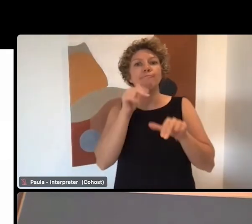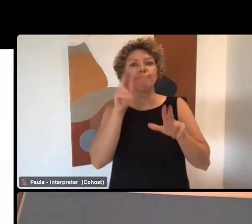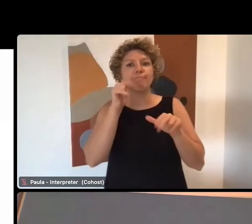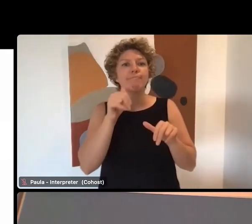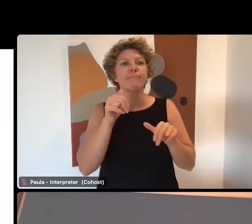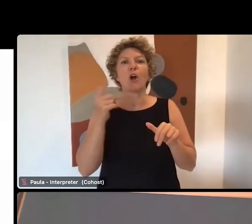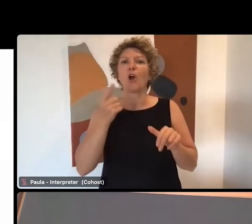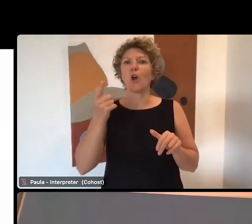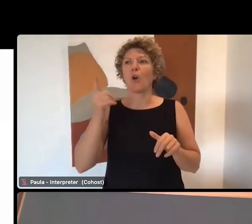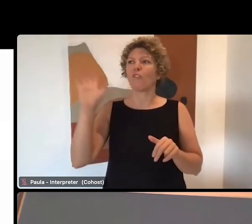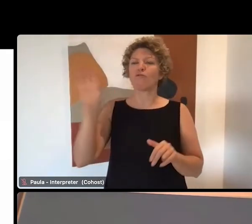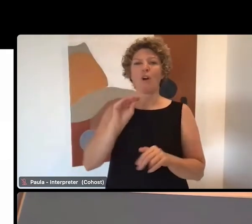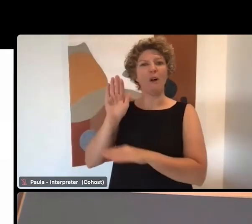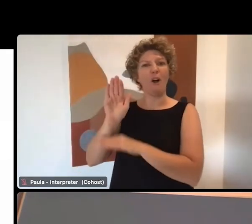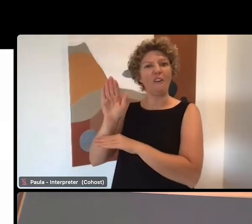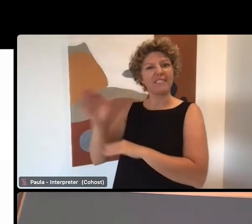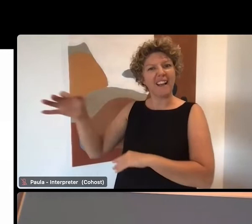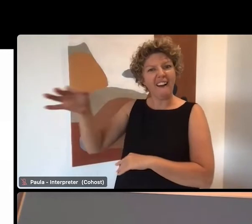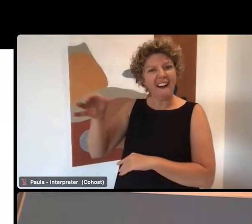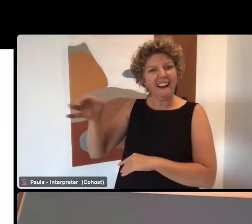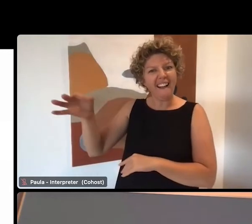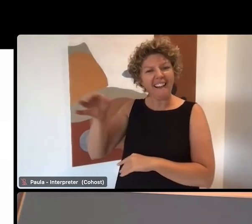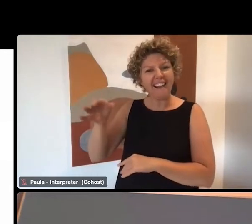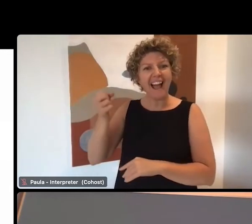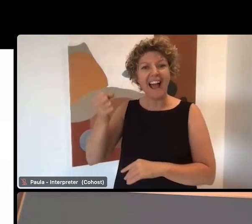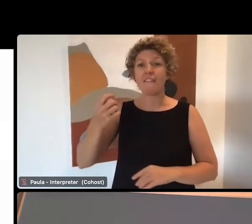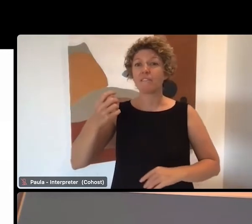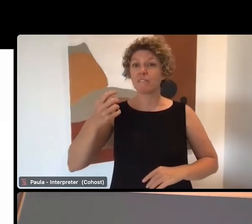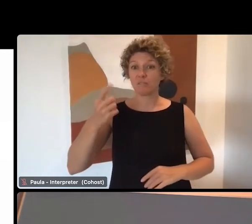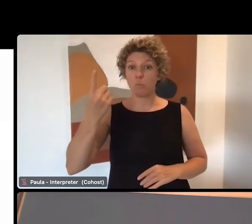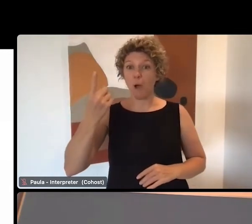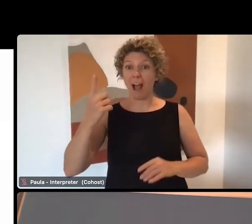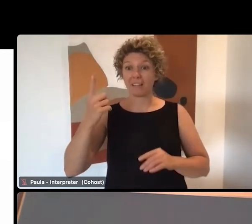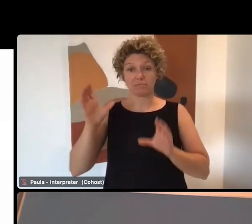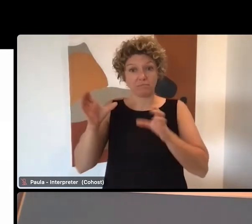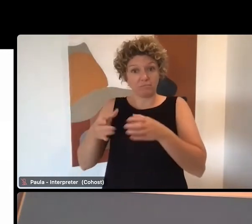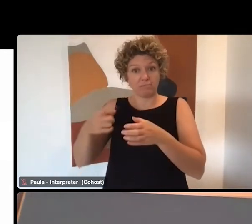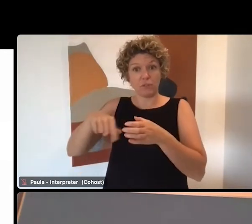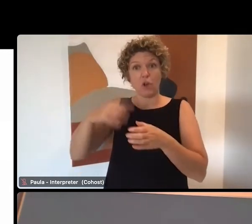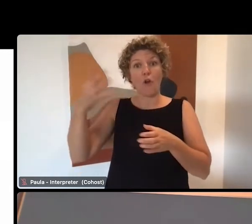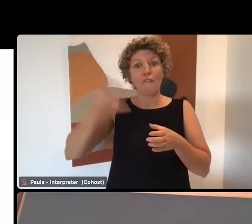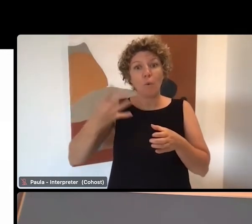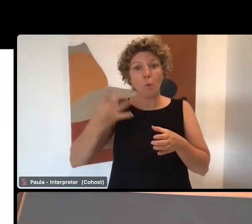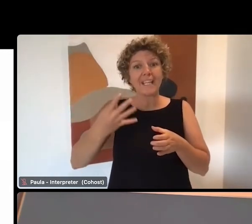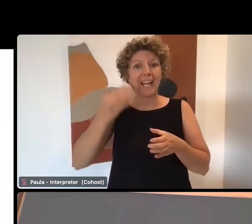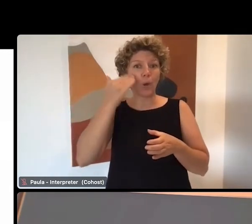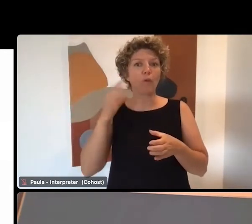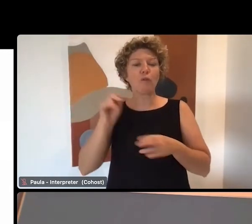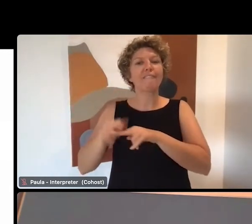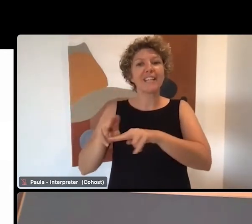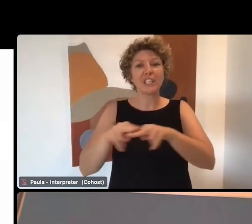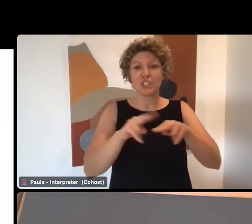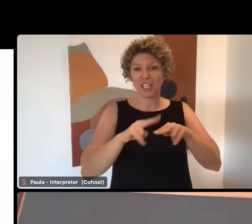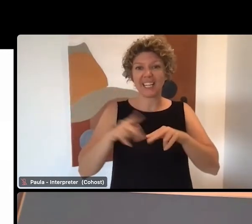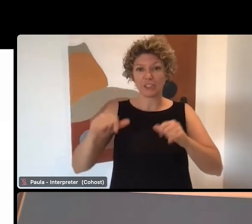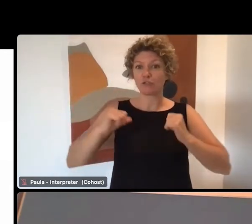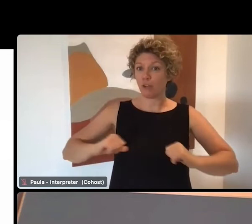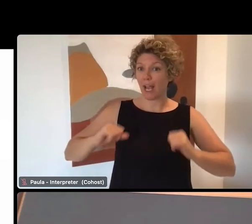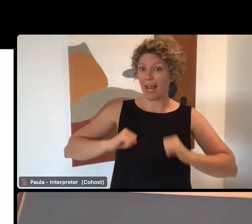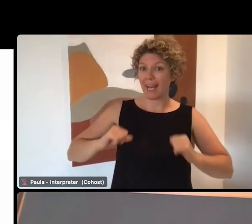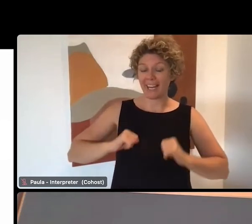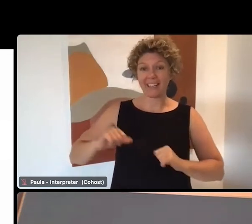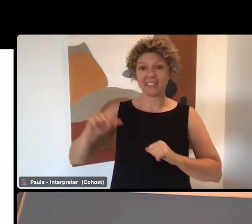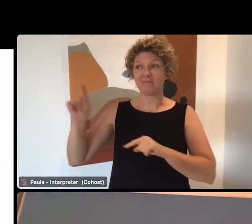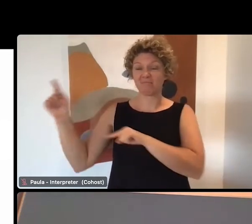workers. So one of these initiatives is 14 Fijian women completing the first part of their aged care qualification, and they're travelling